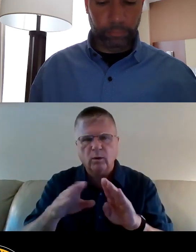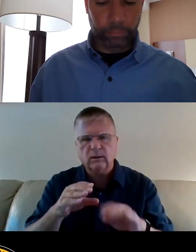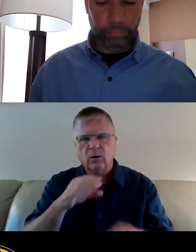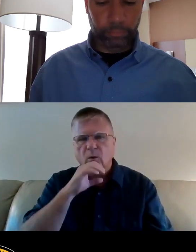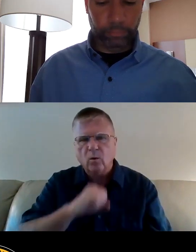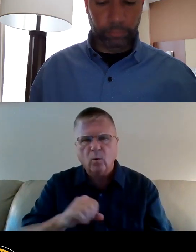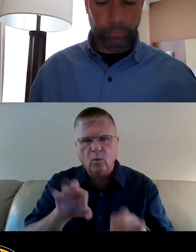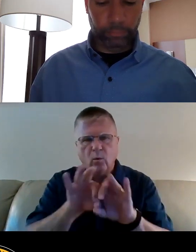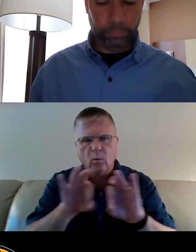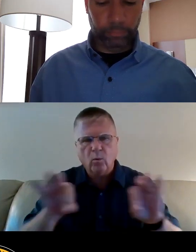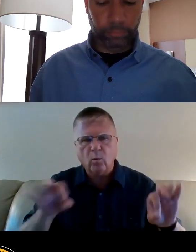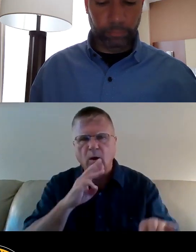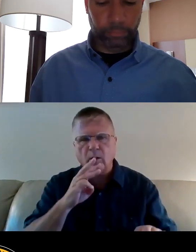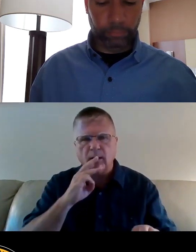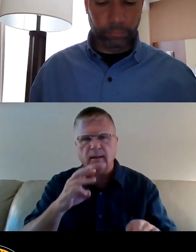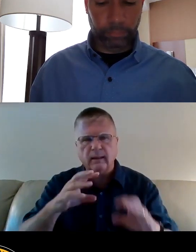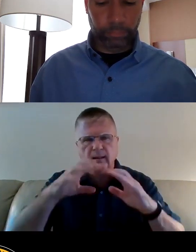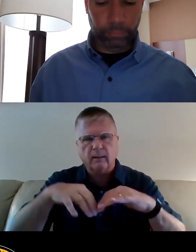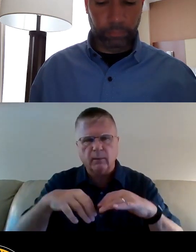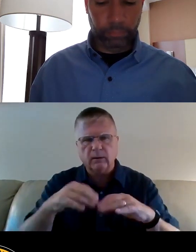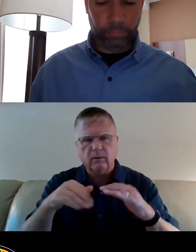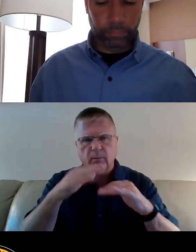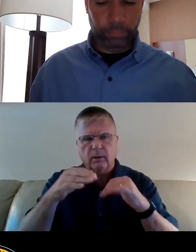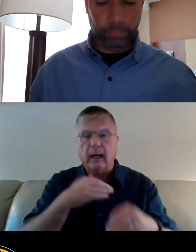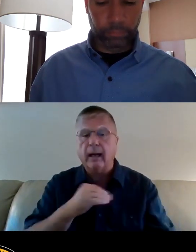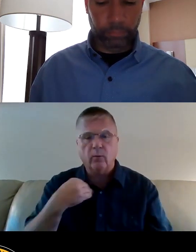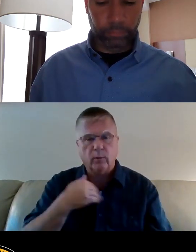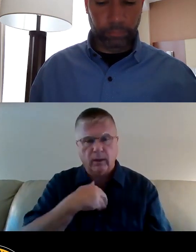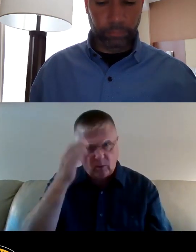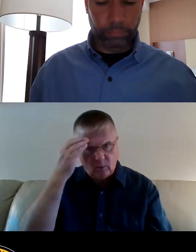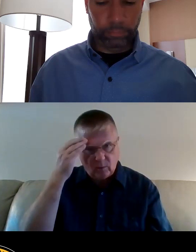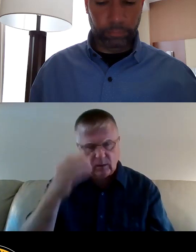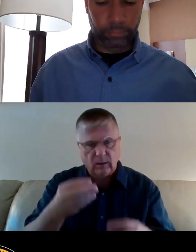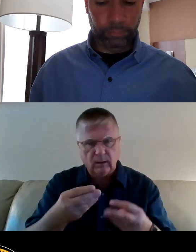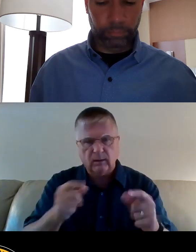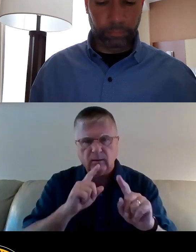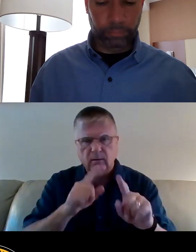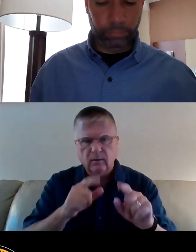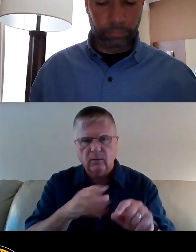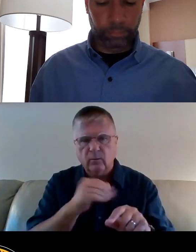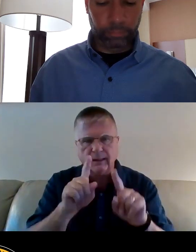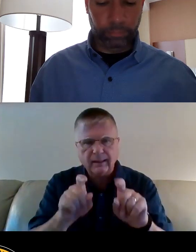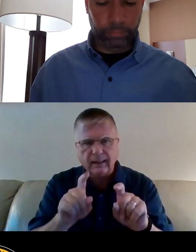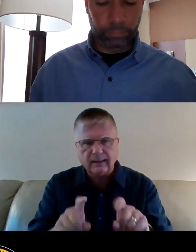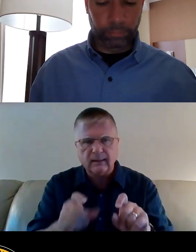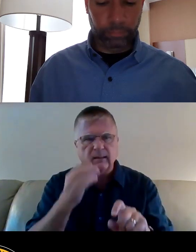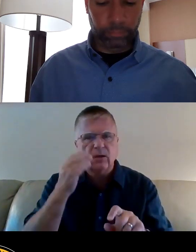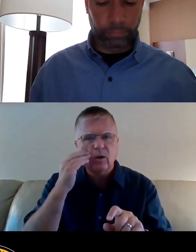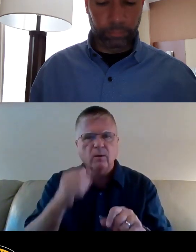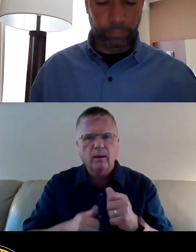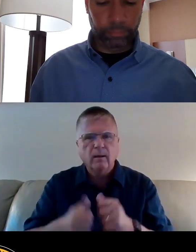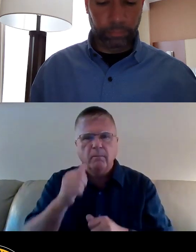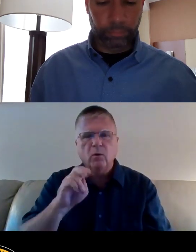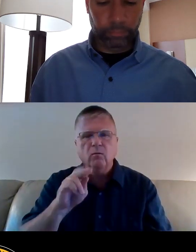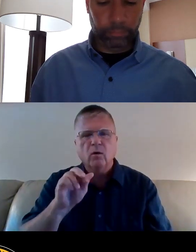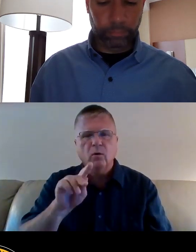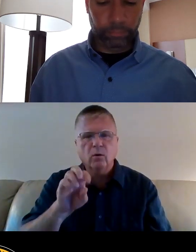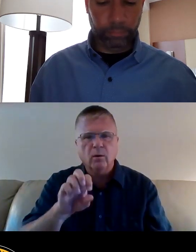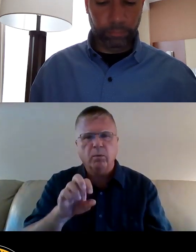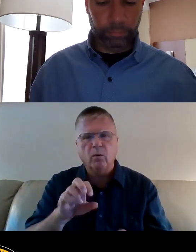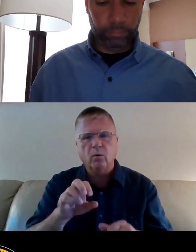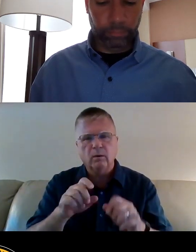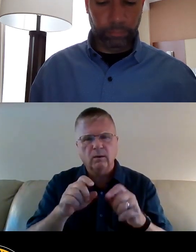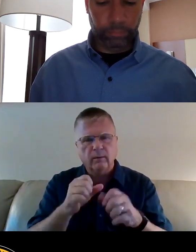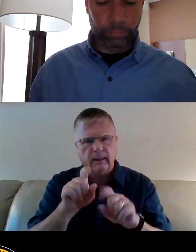older buildings. And we know the solutions. We can test for lead hazards in homes that are most vulnerable and remediate lead hazards safely.